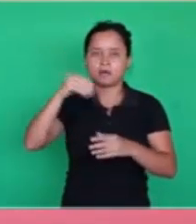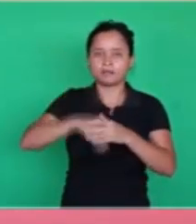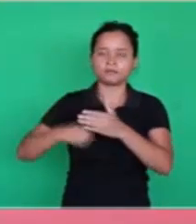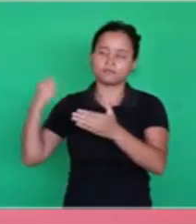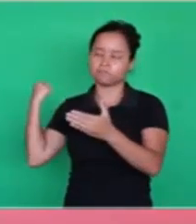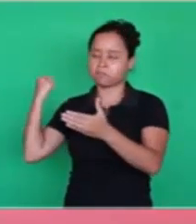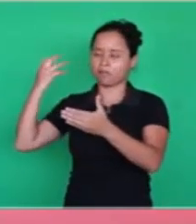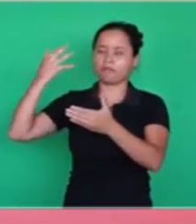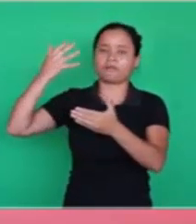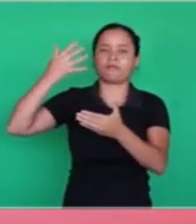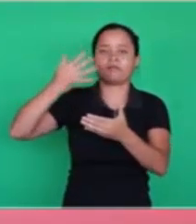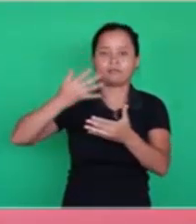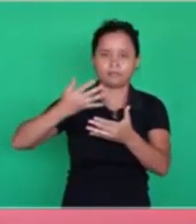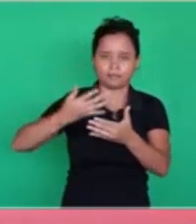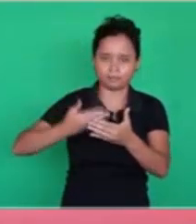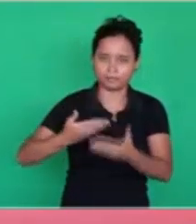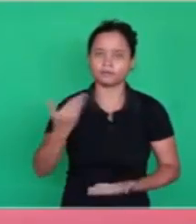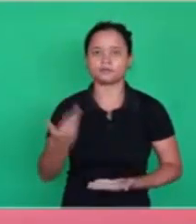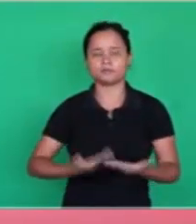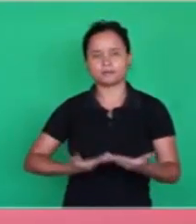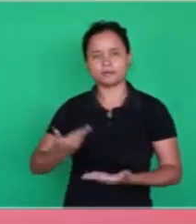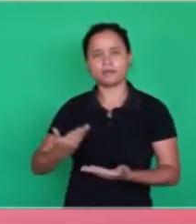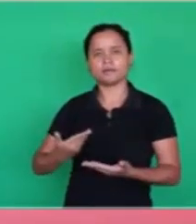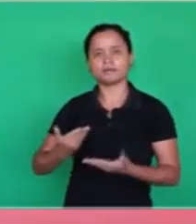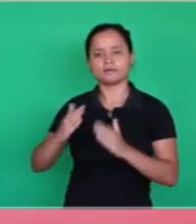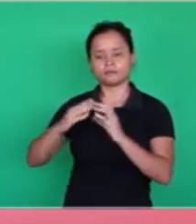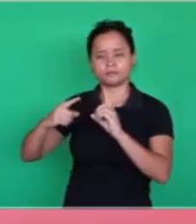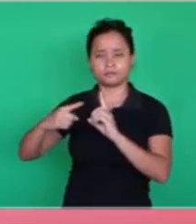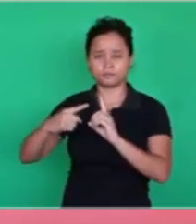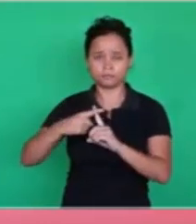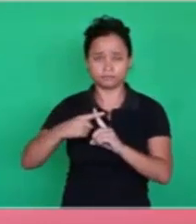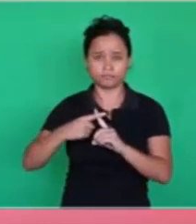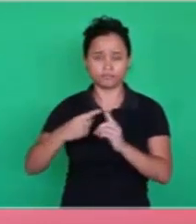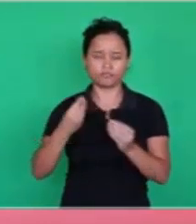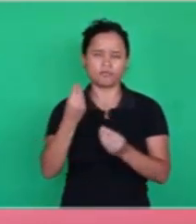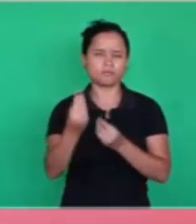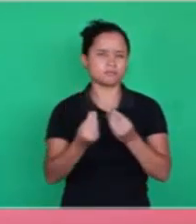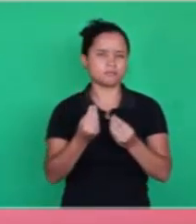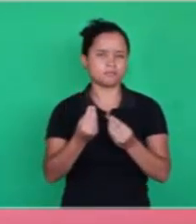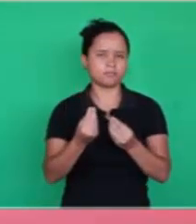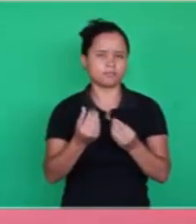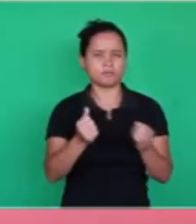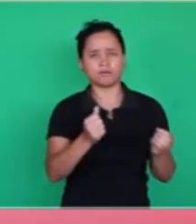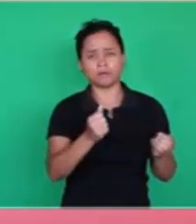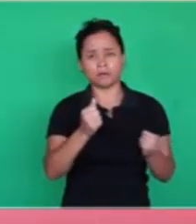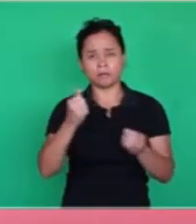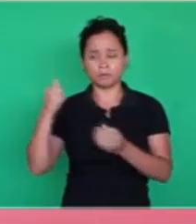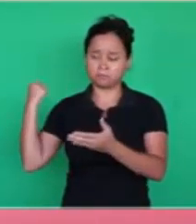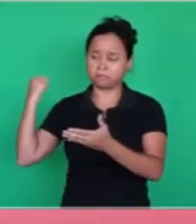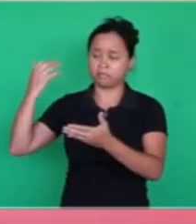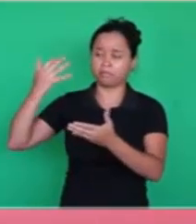The church, the gospel, has been coming along for 2,000 years.